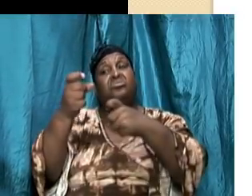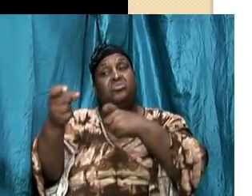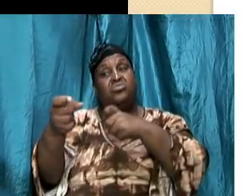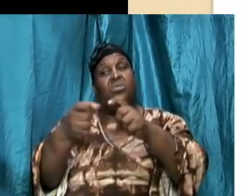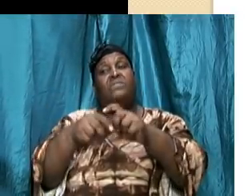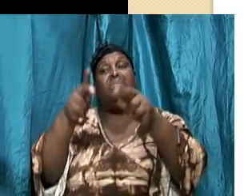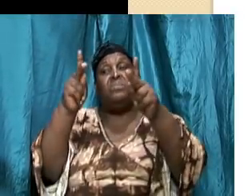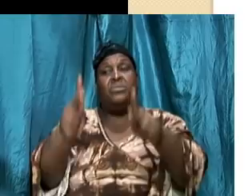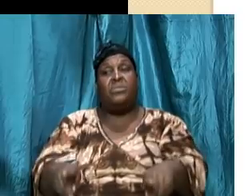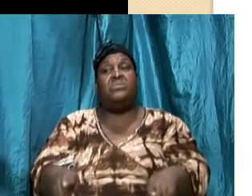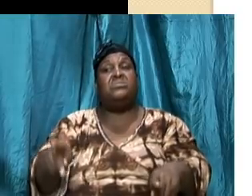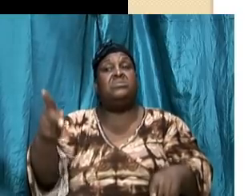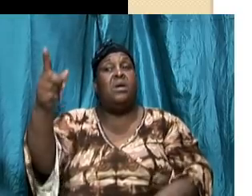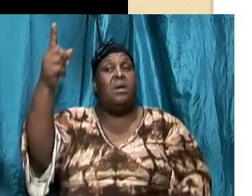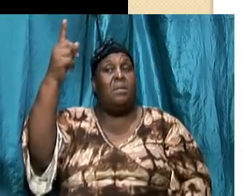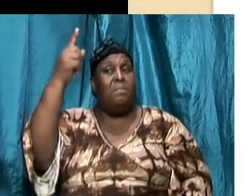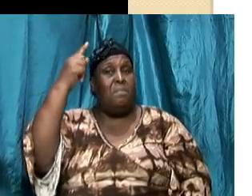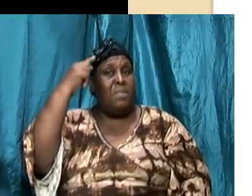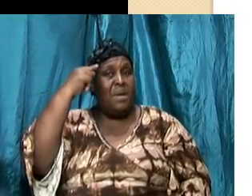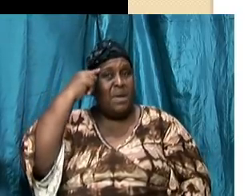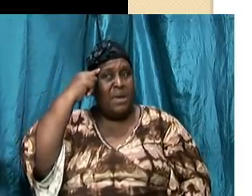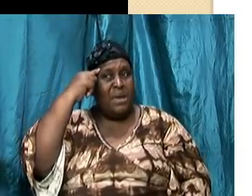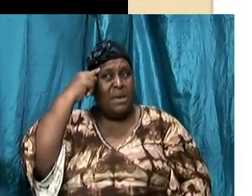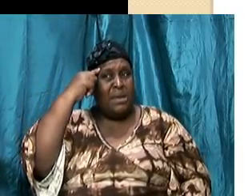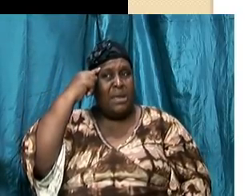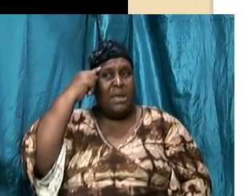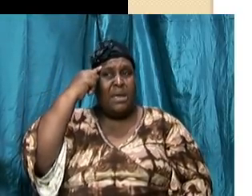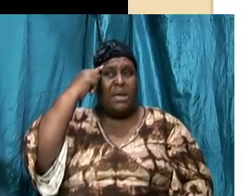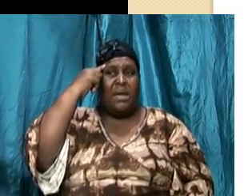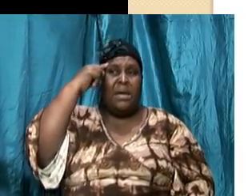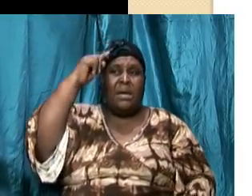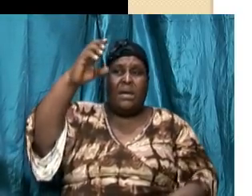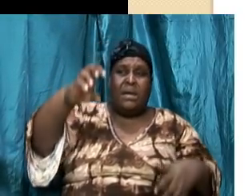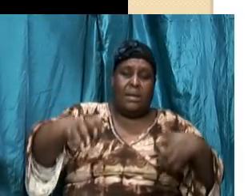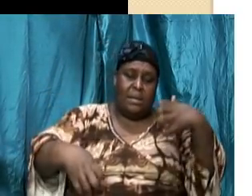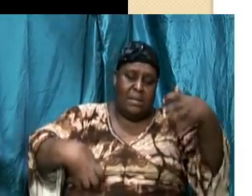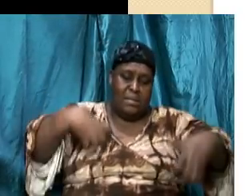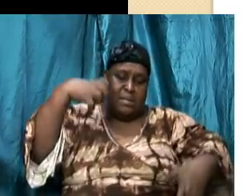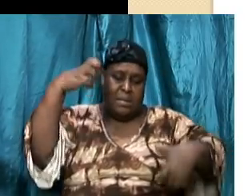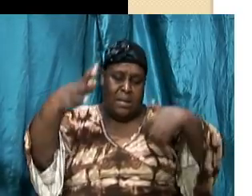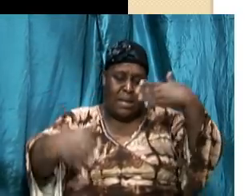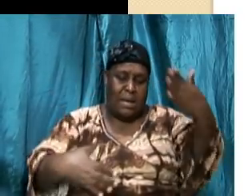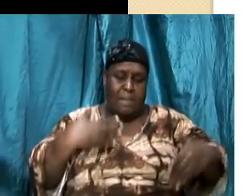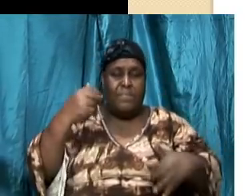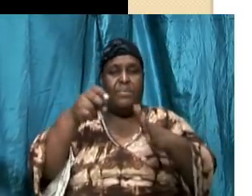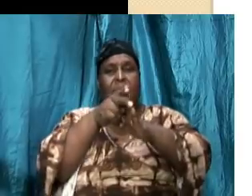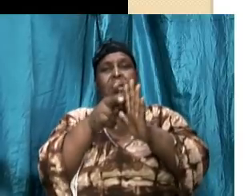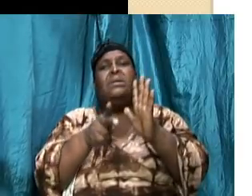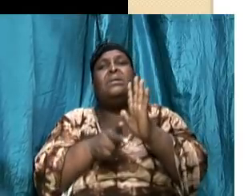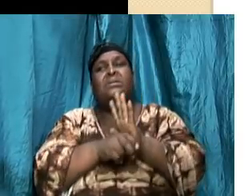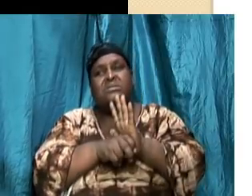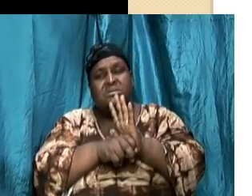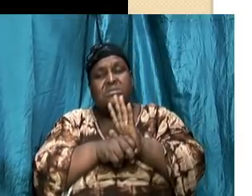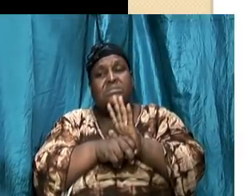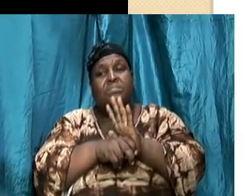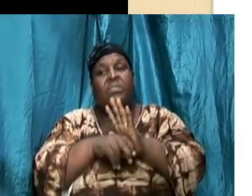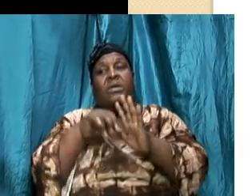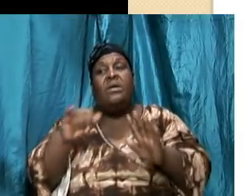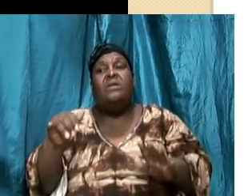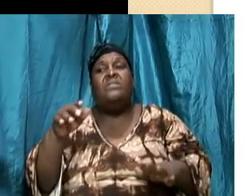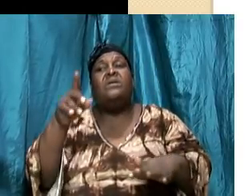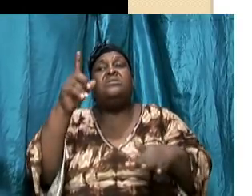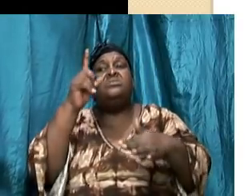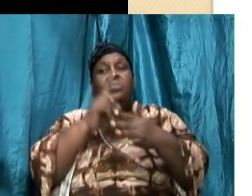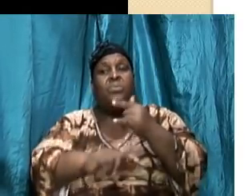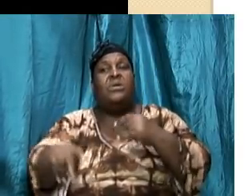mind and emotion and brothers and sisters that is what